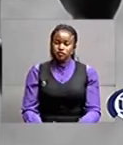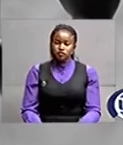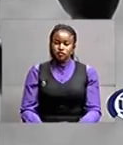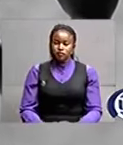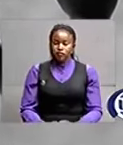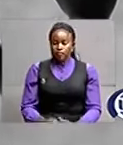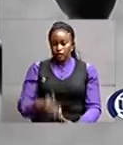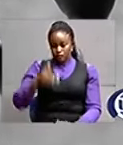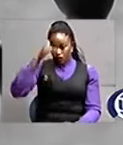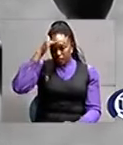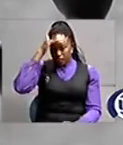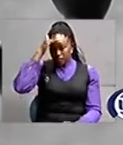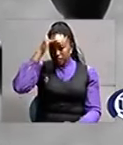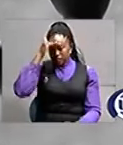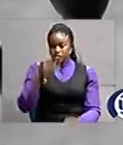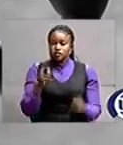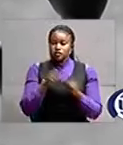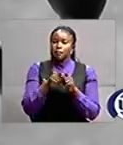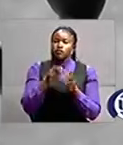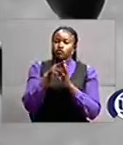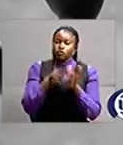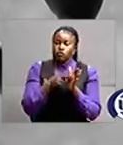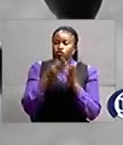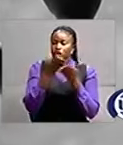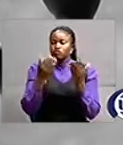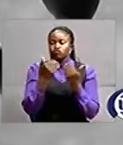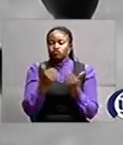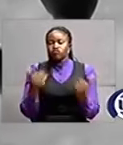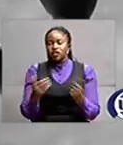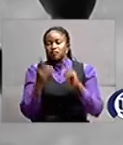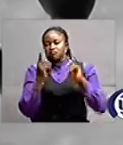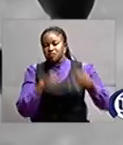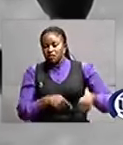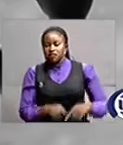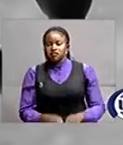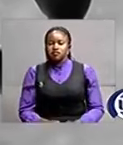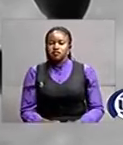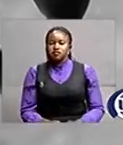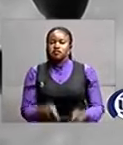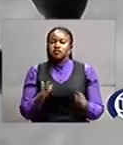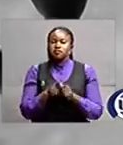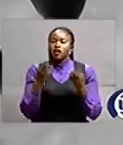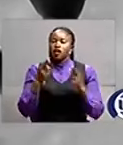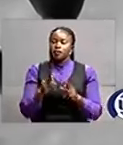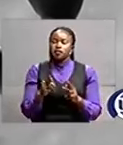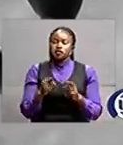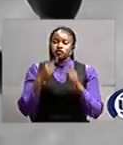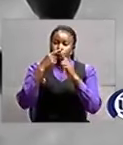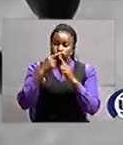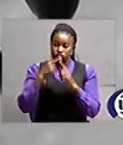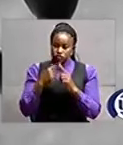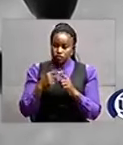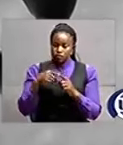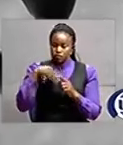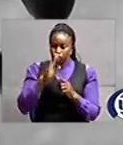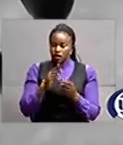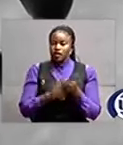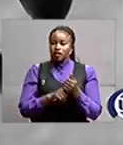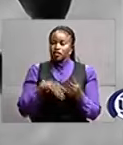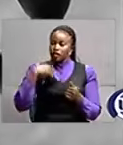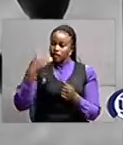Police often reports cases of child neglect and abandonment. Statistics mostly gathered on a daily,